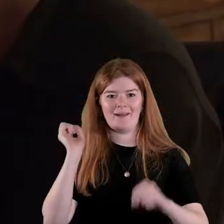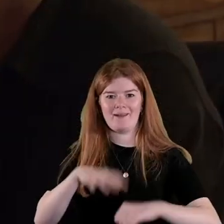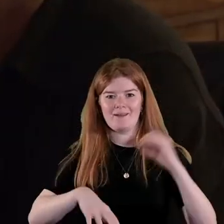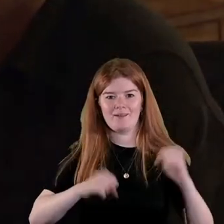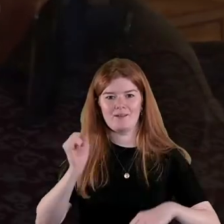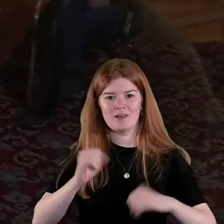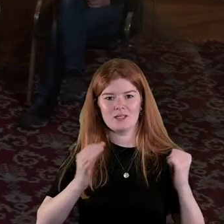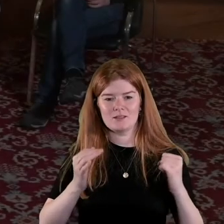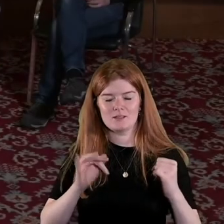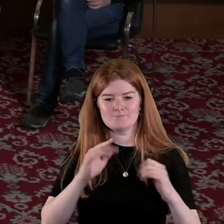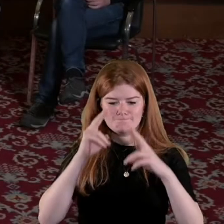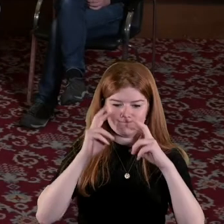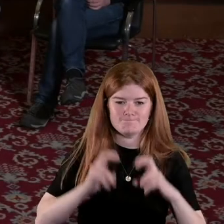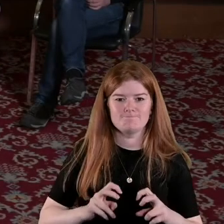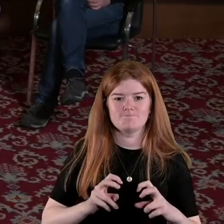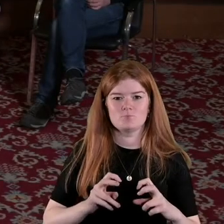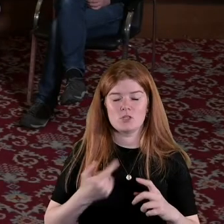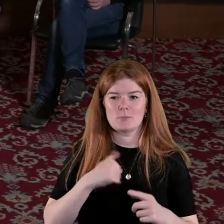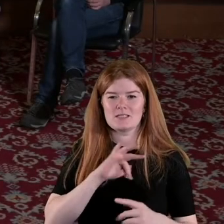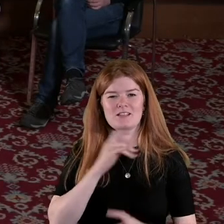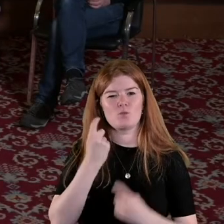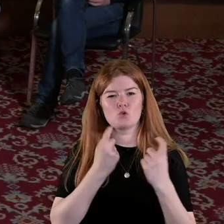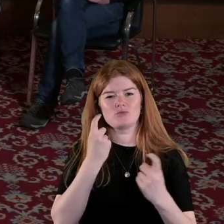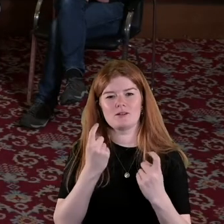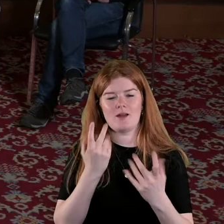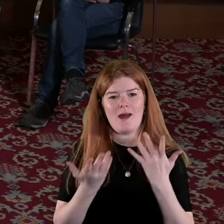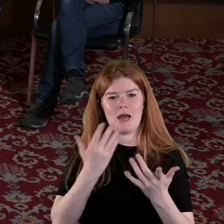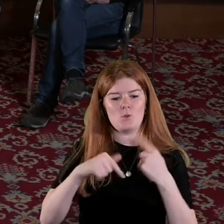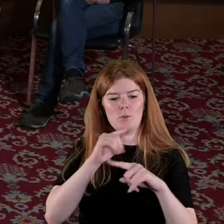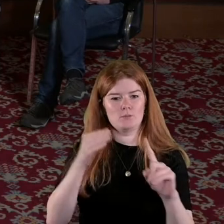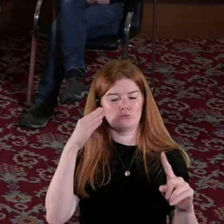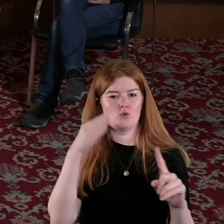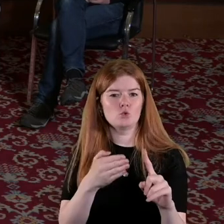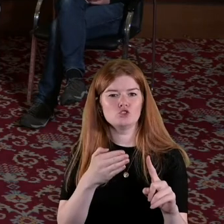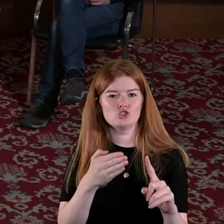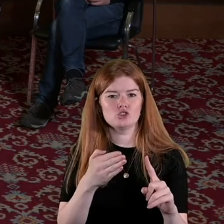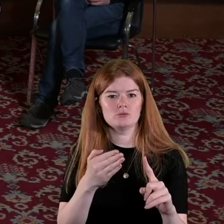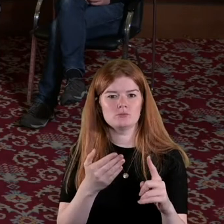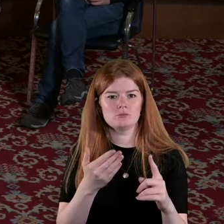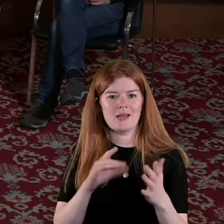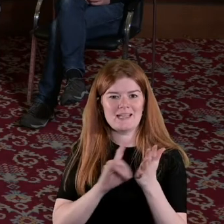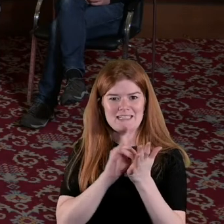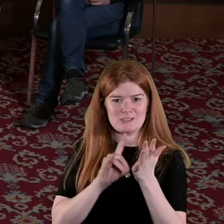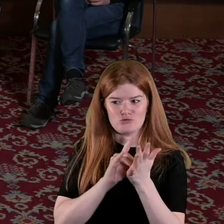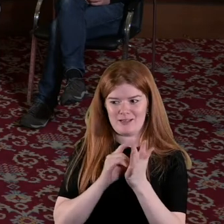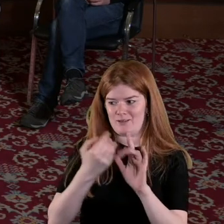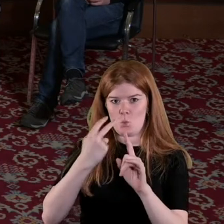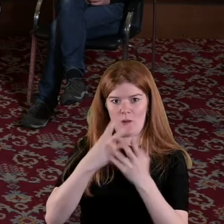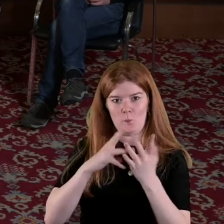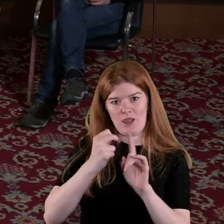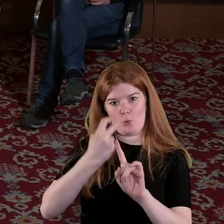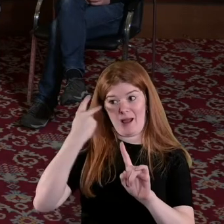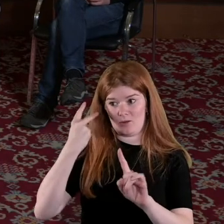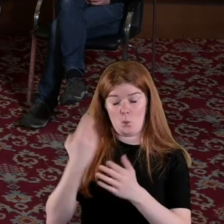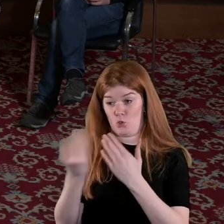and I was wondering about the way we're approaching now the history of what we're both